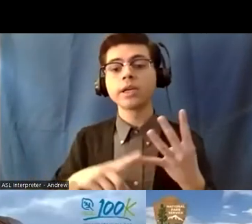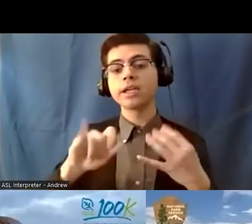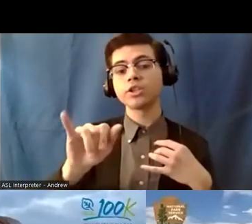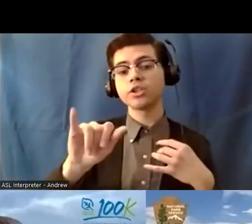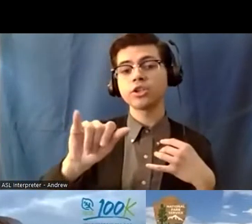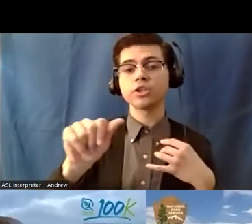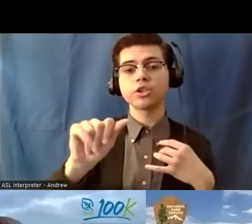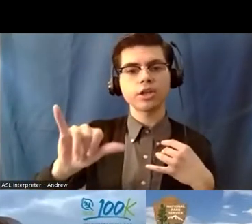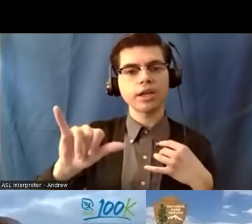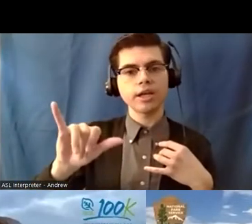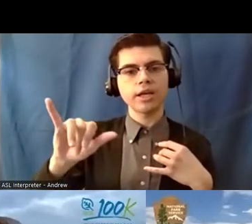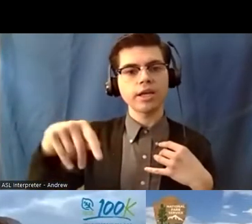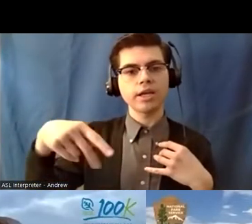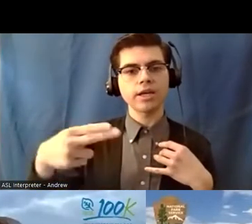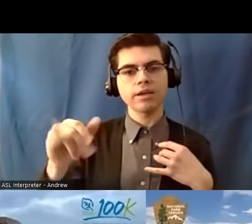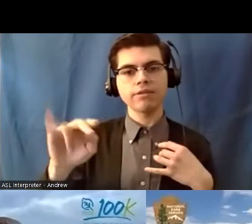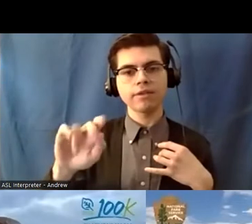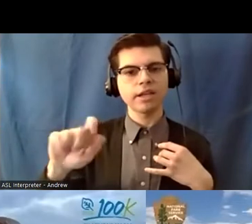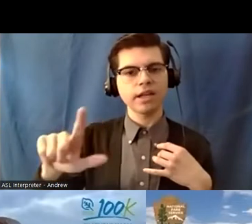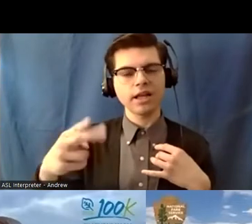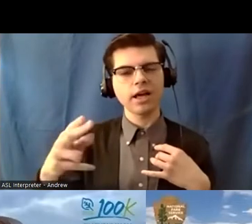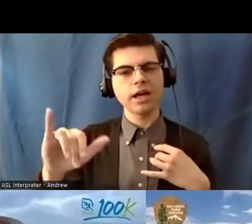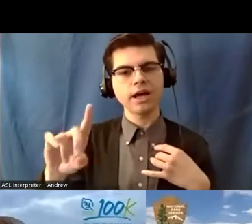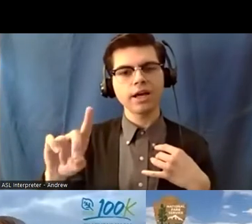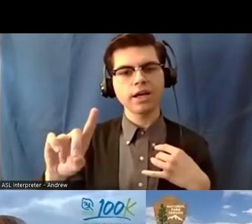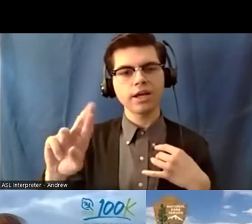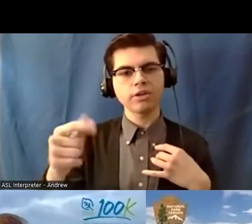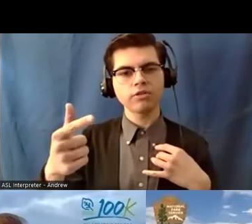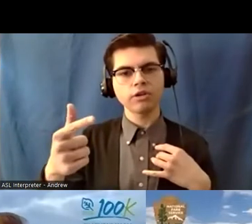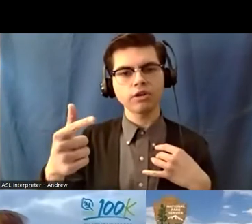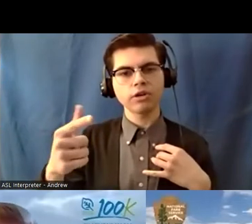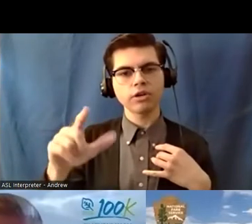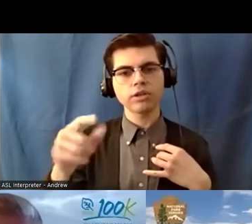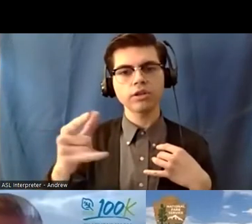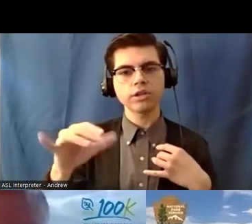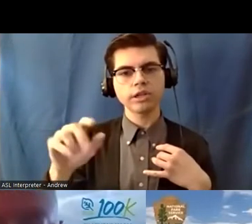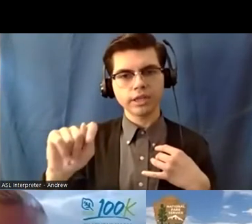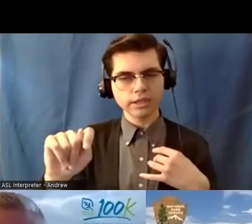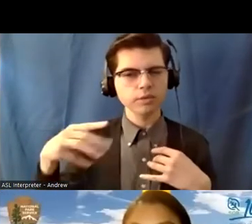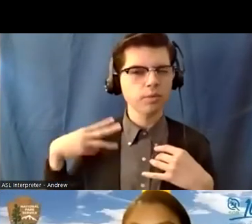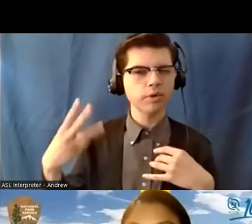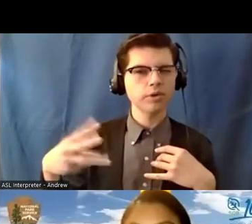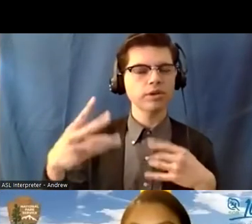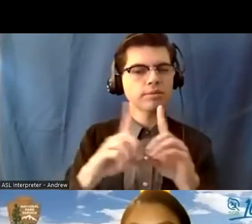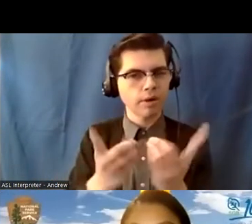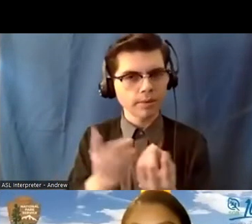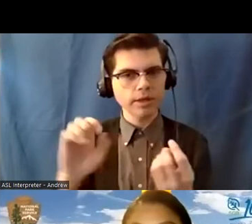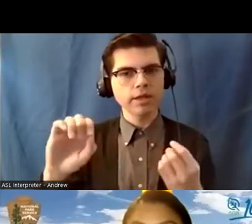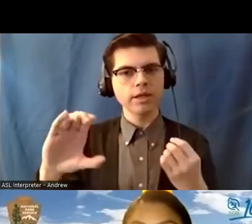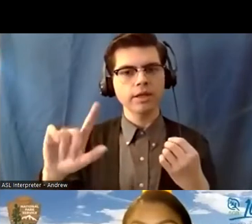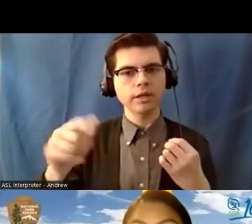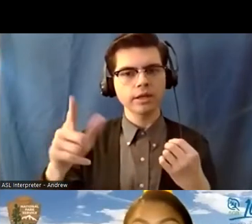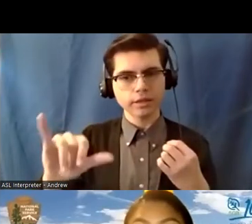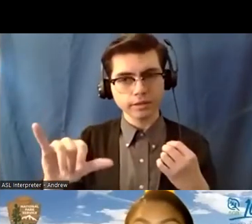hydrologist and water quality program specialist at the Washington Department of Ecology. And last but not least, Donna Shaver, the